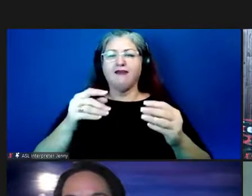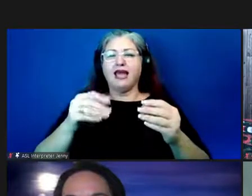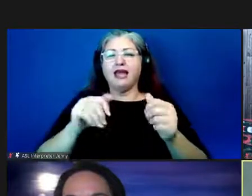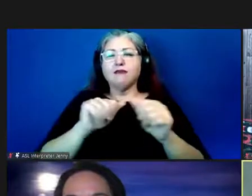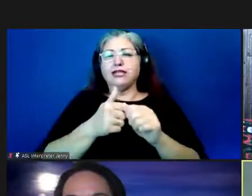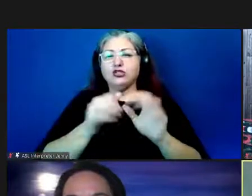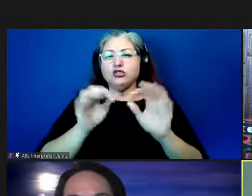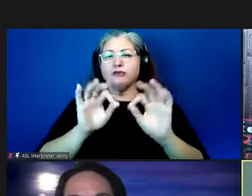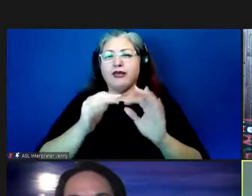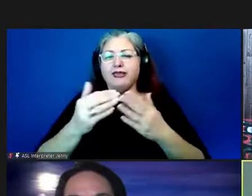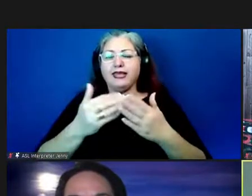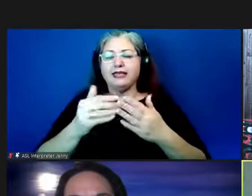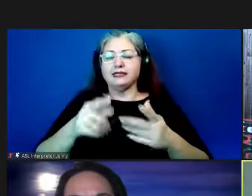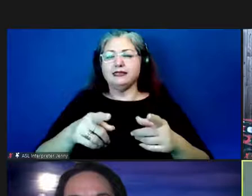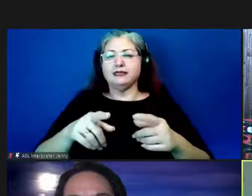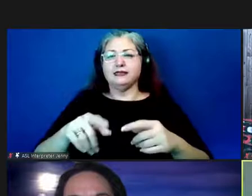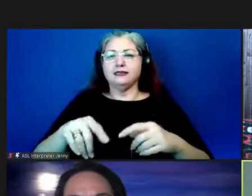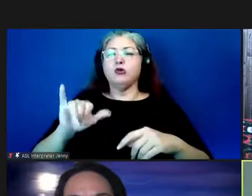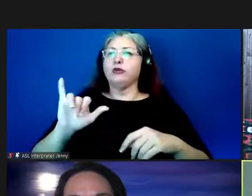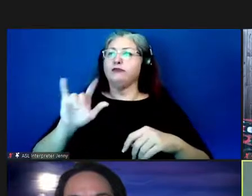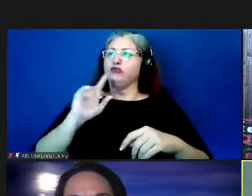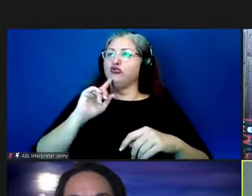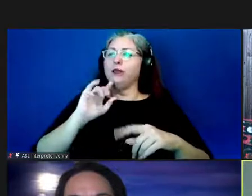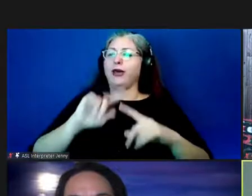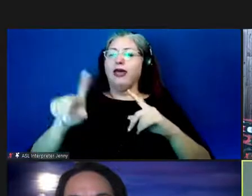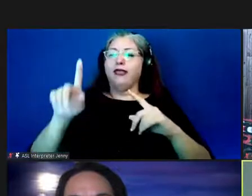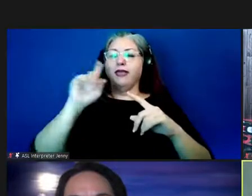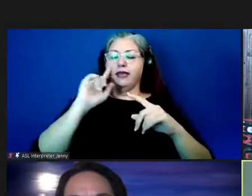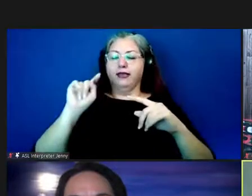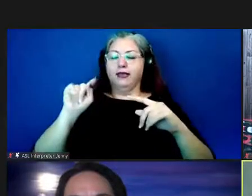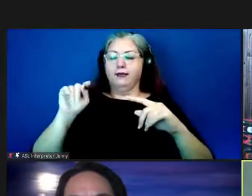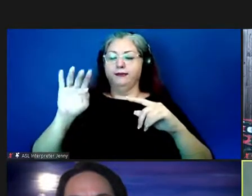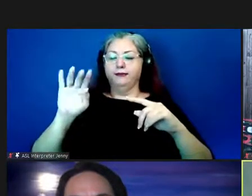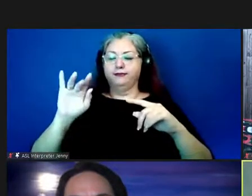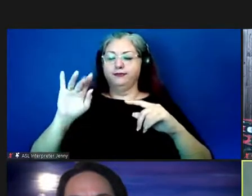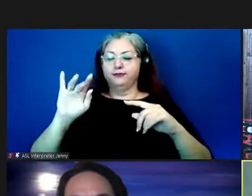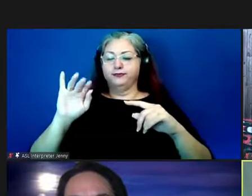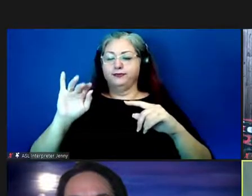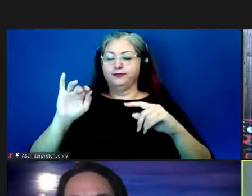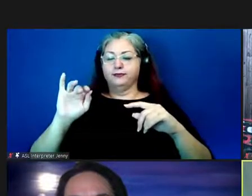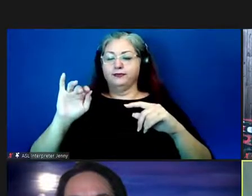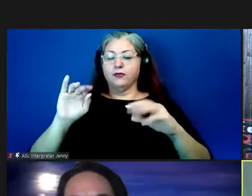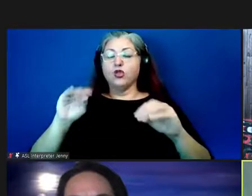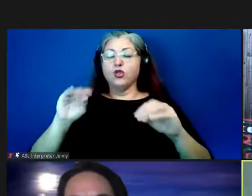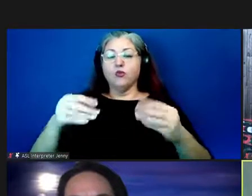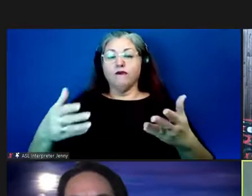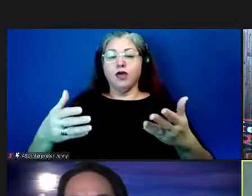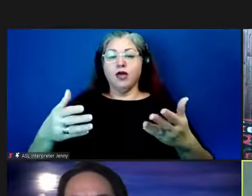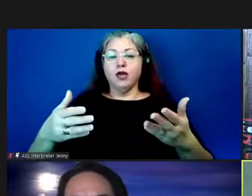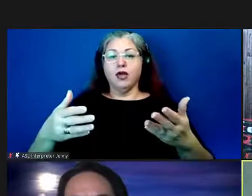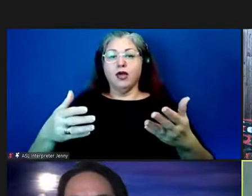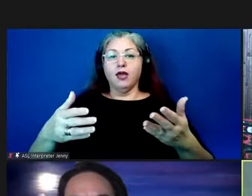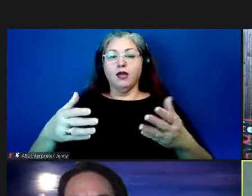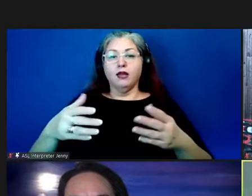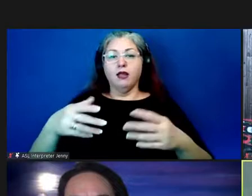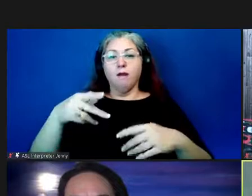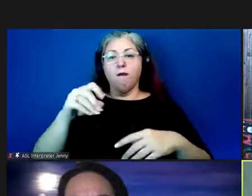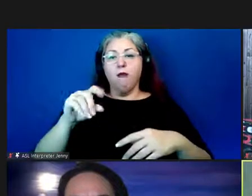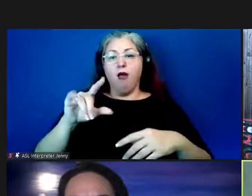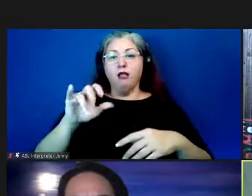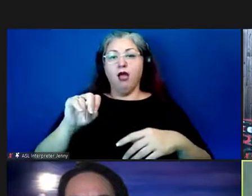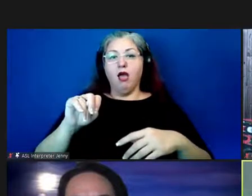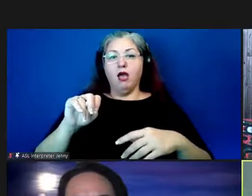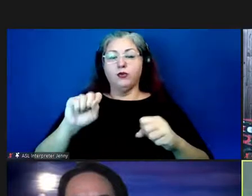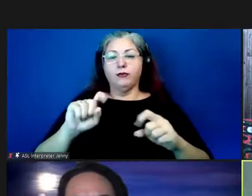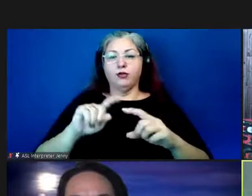but yeah that's true yeah i think that the um yeah providing those um polygons to